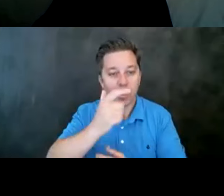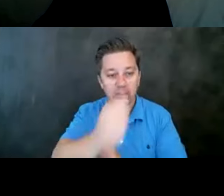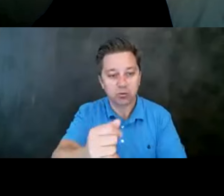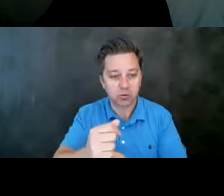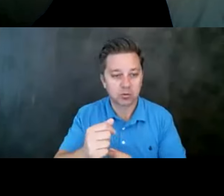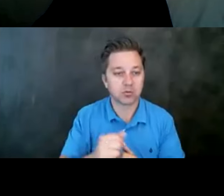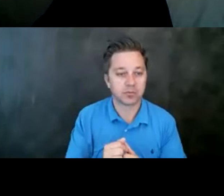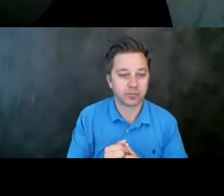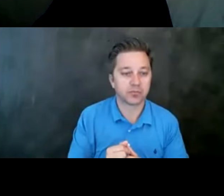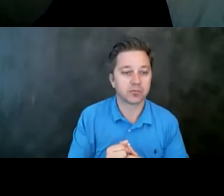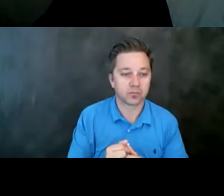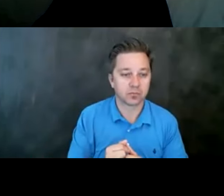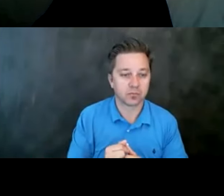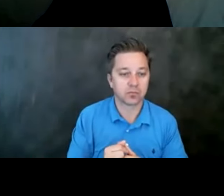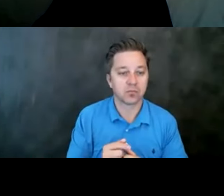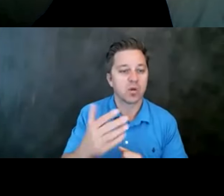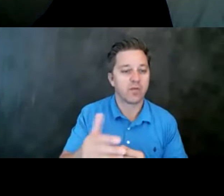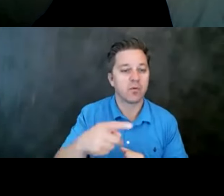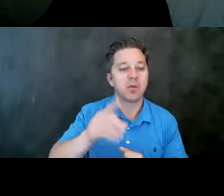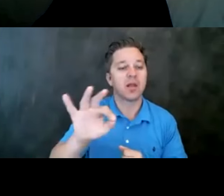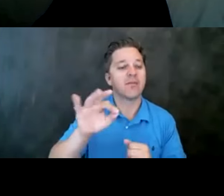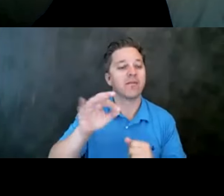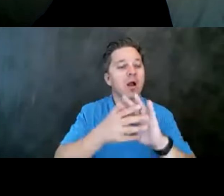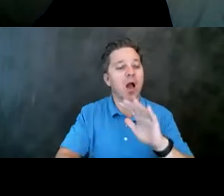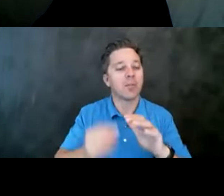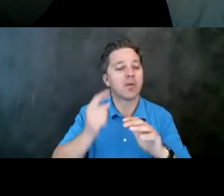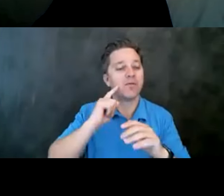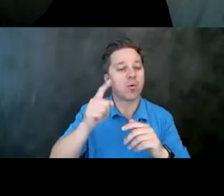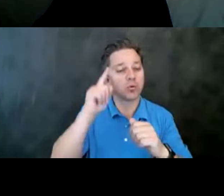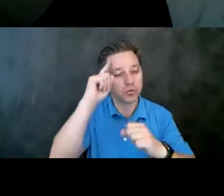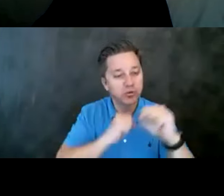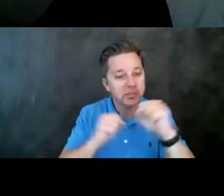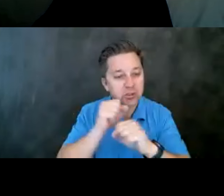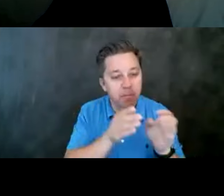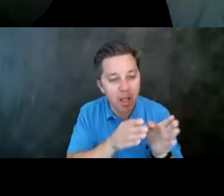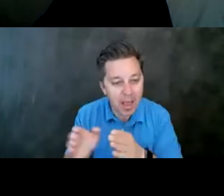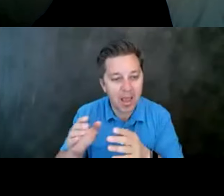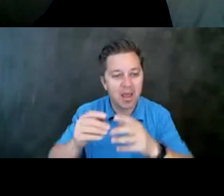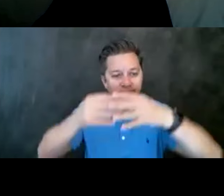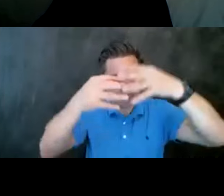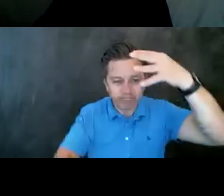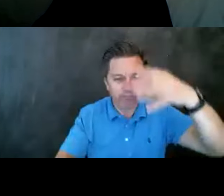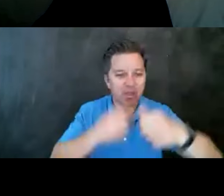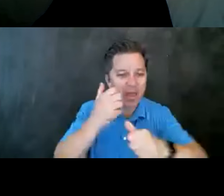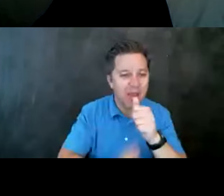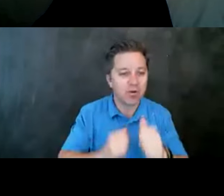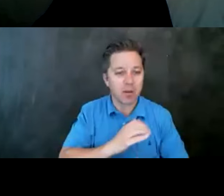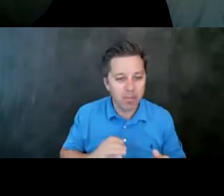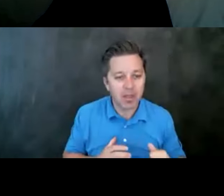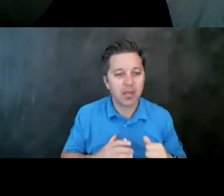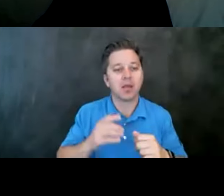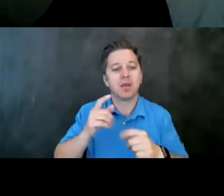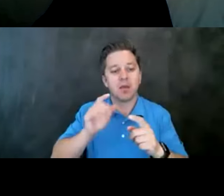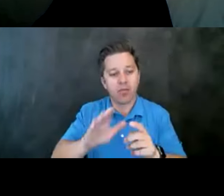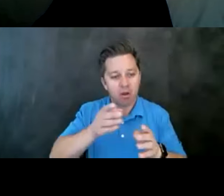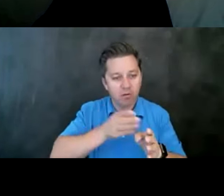um, PDF copy of the strategic plan, the list of all the subcommittees and what they focus on, as well as their calendar